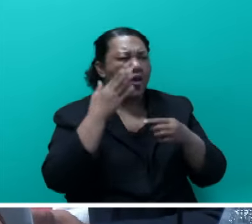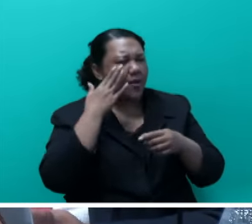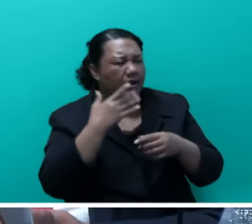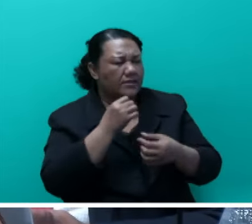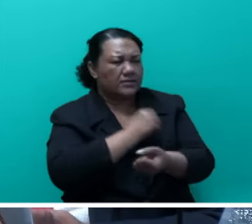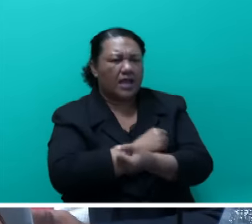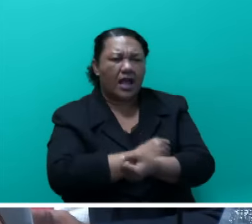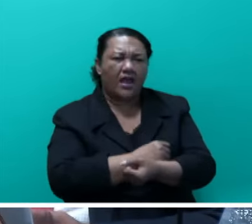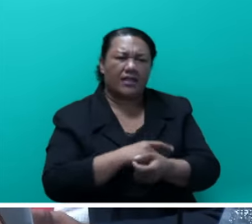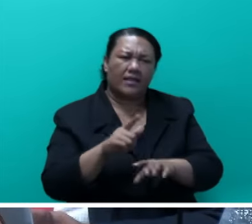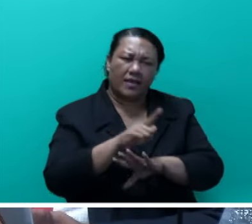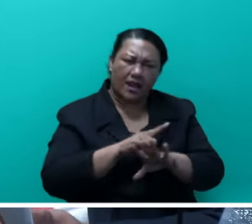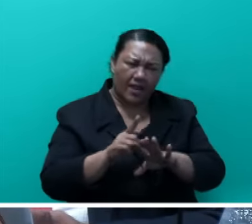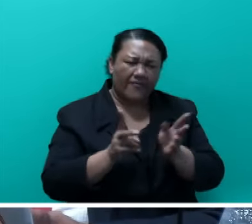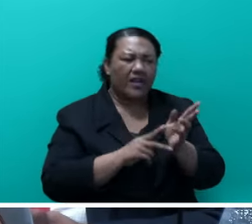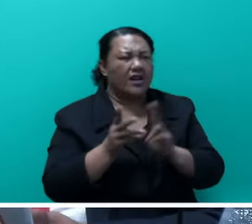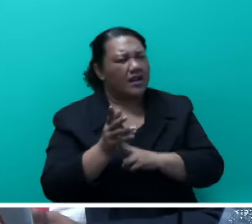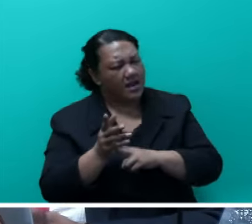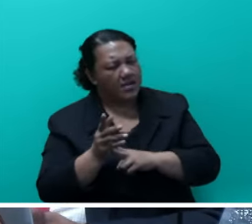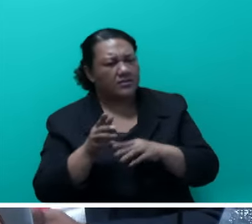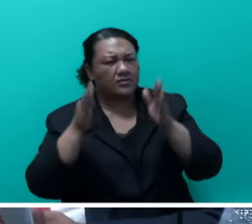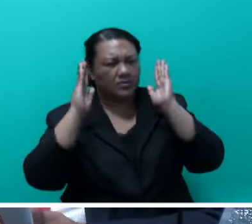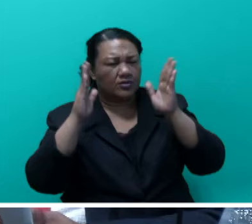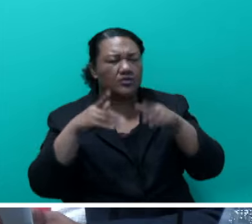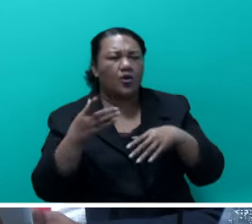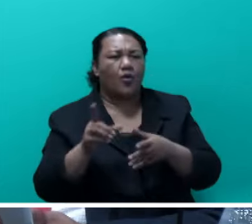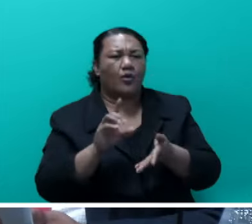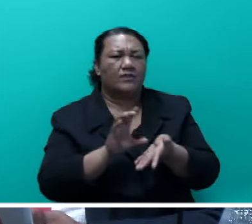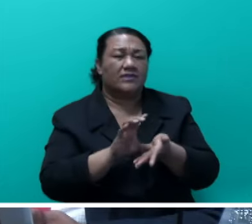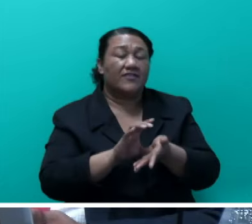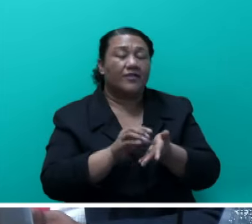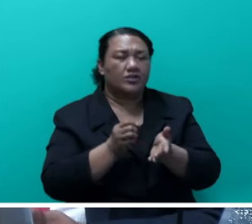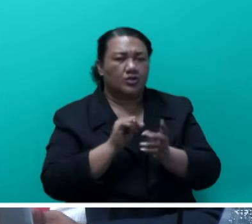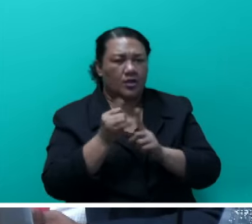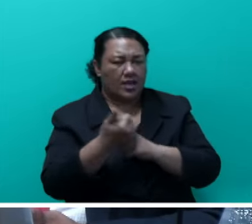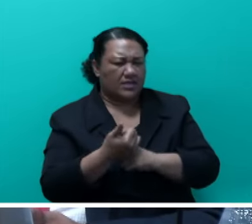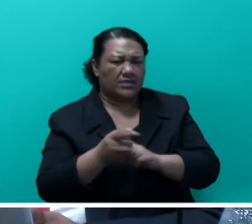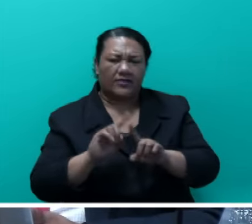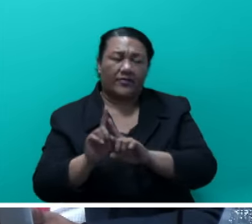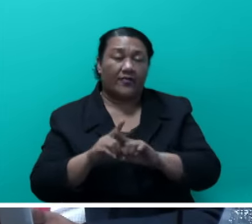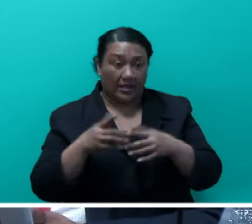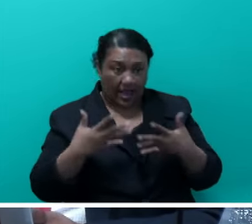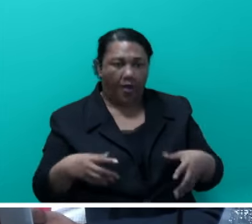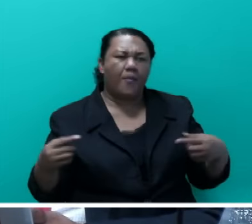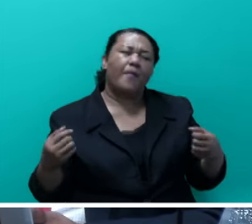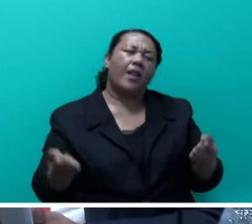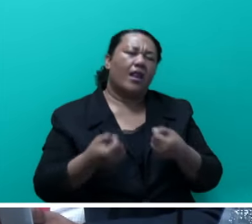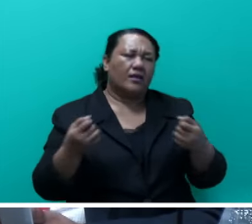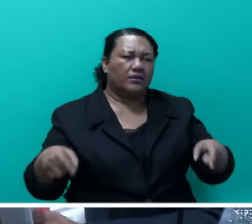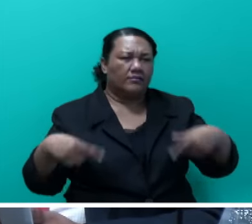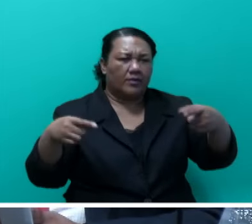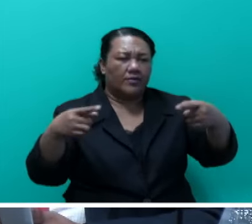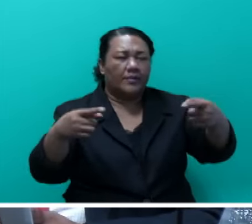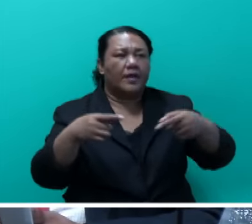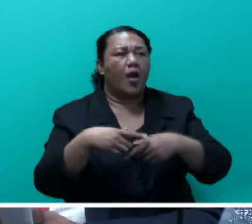and civil society, in every way possible. I think there's a lot of debate out there now on the social media, creating